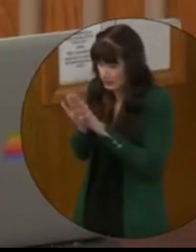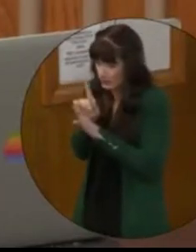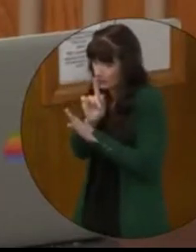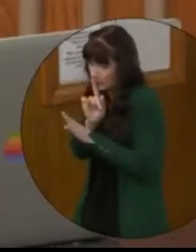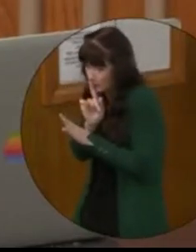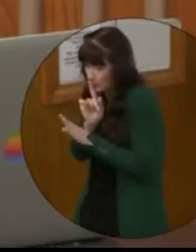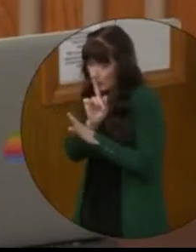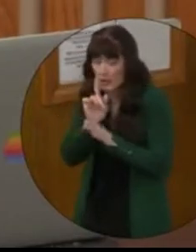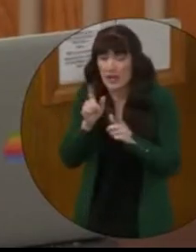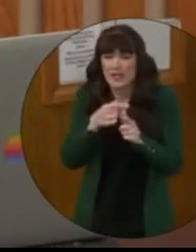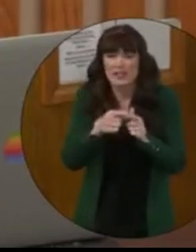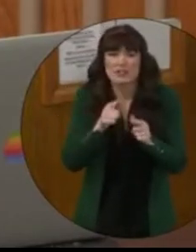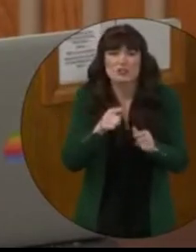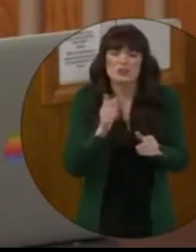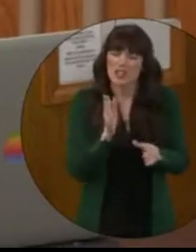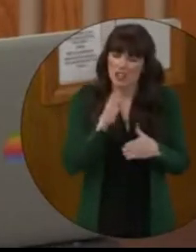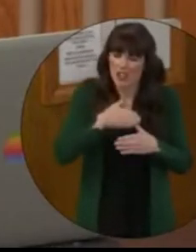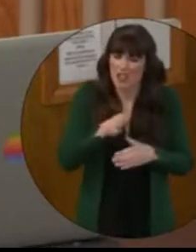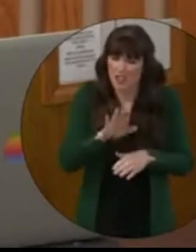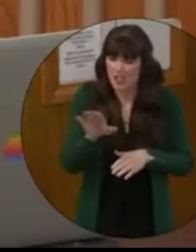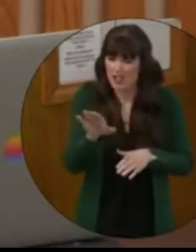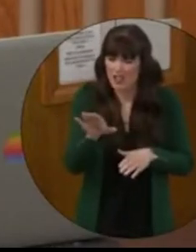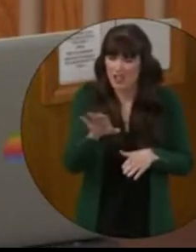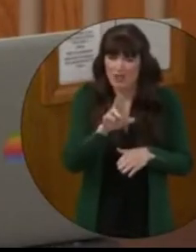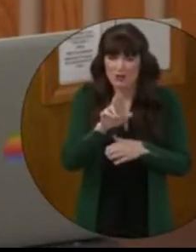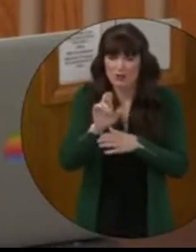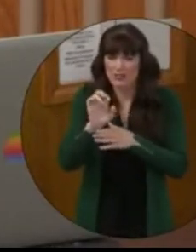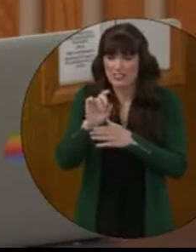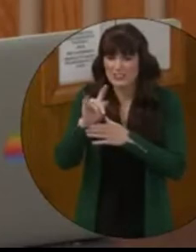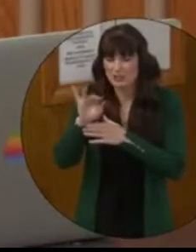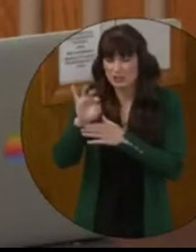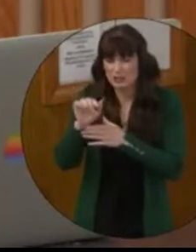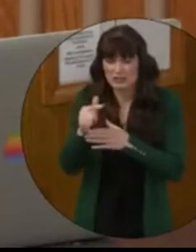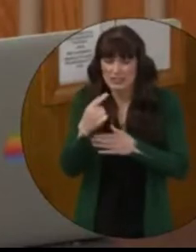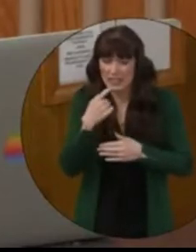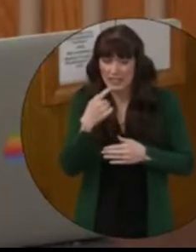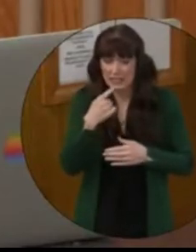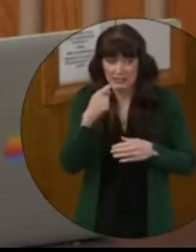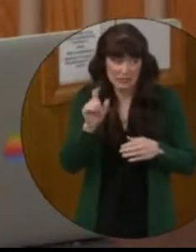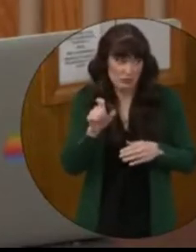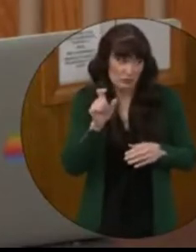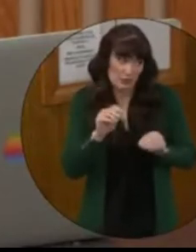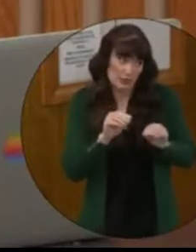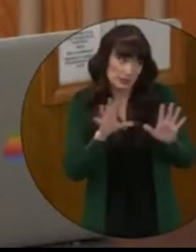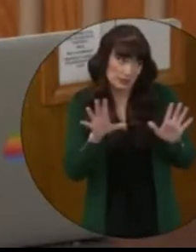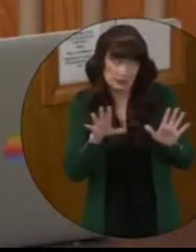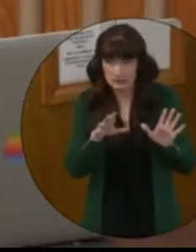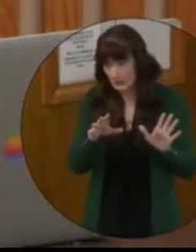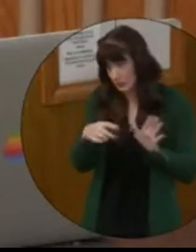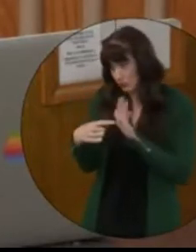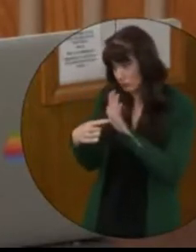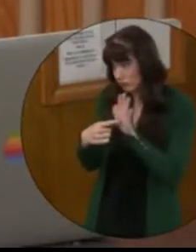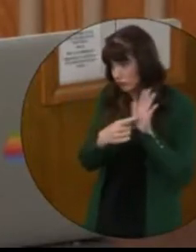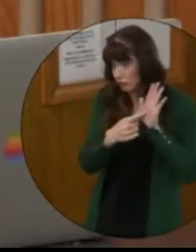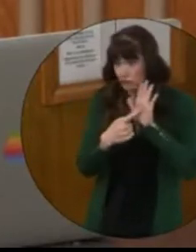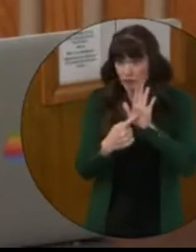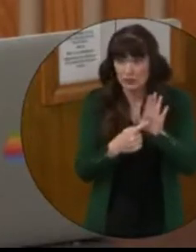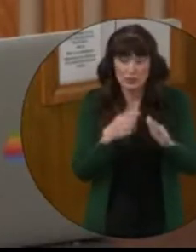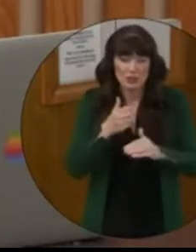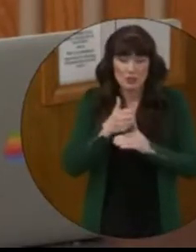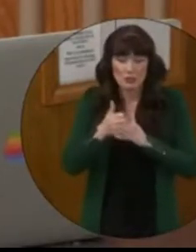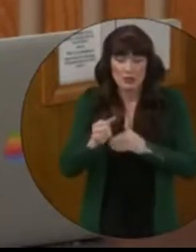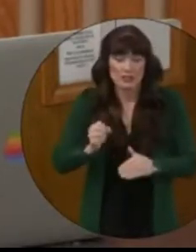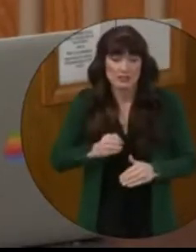accused me of interfering in the redistricting process after I demanded transparency. You blamed staff for their